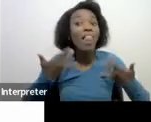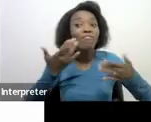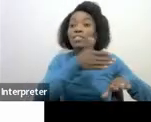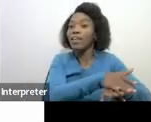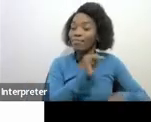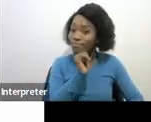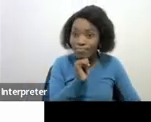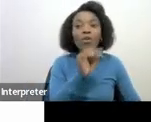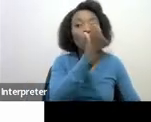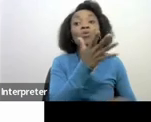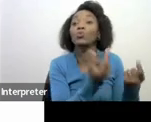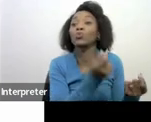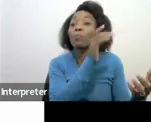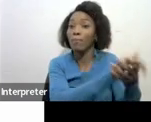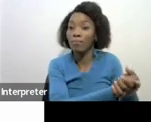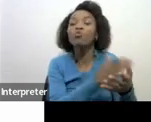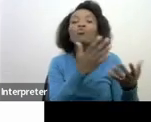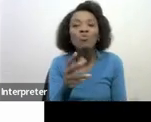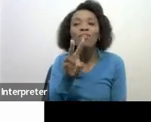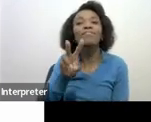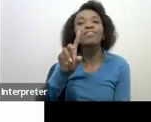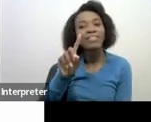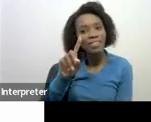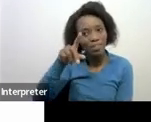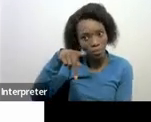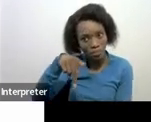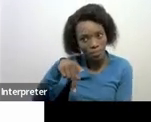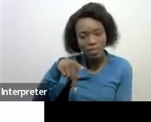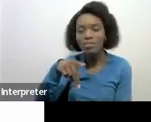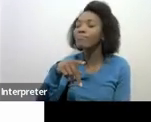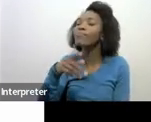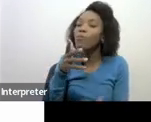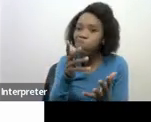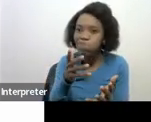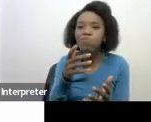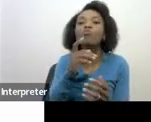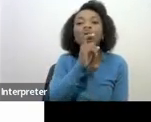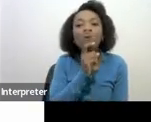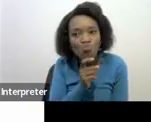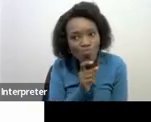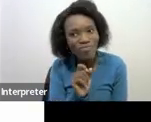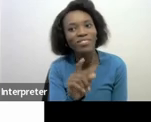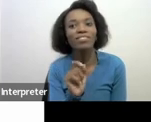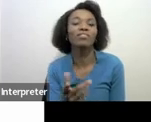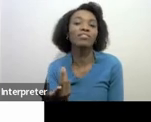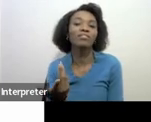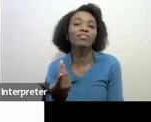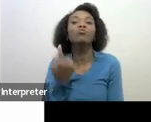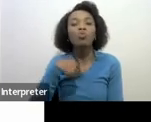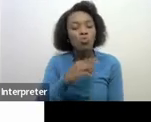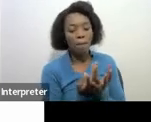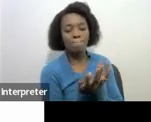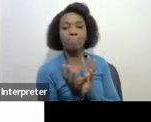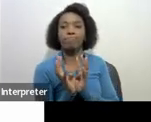so VDP is there for you to make use of it so we are ring fenced